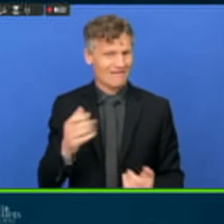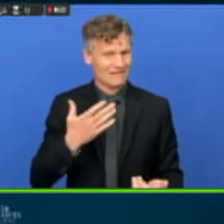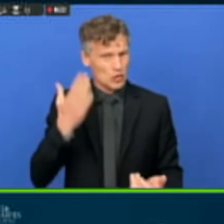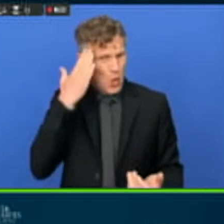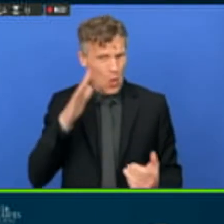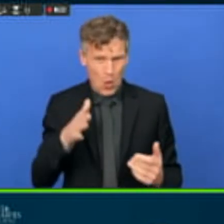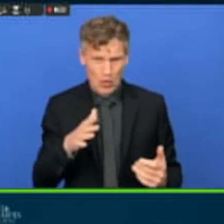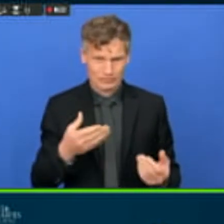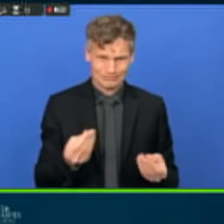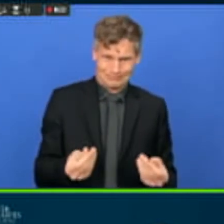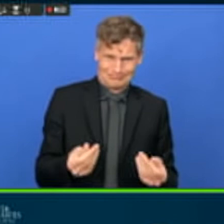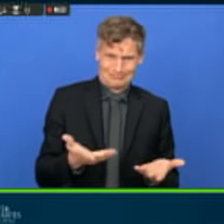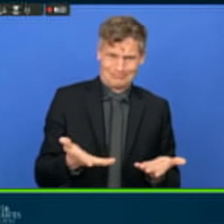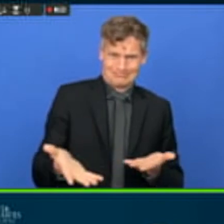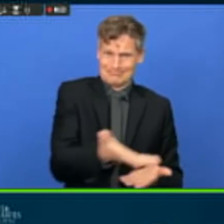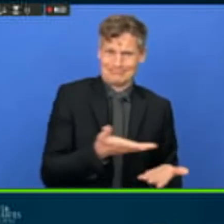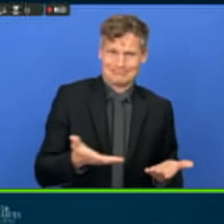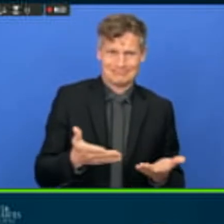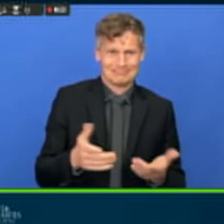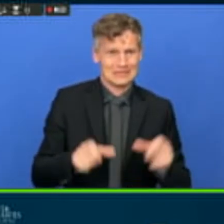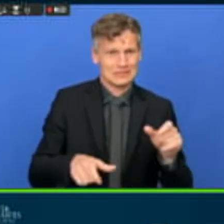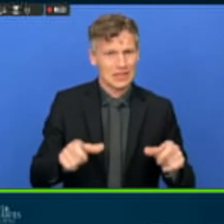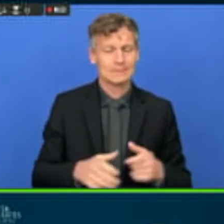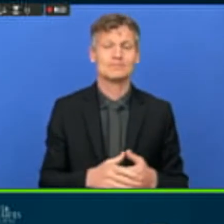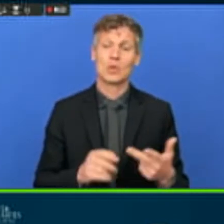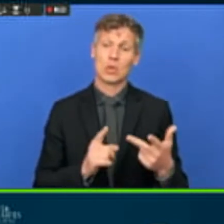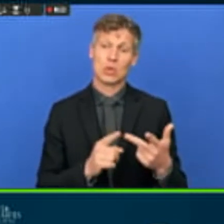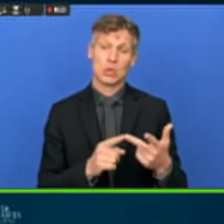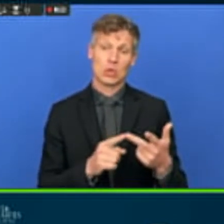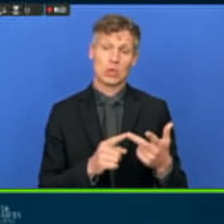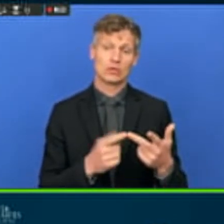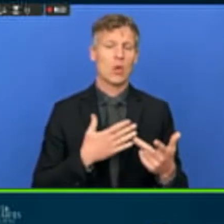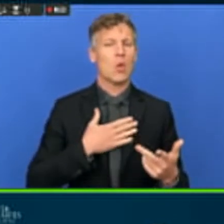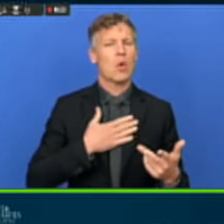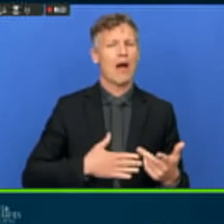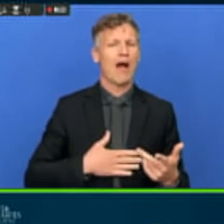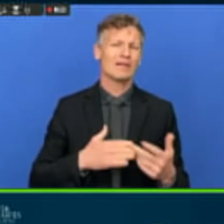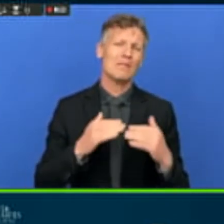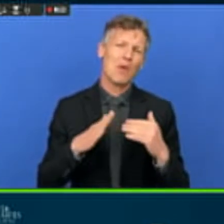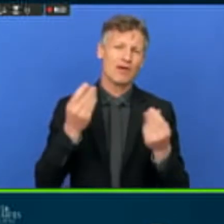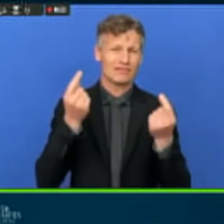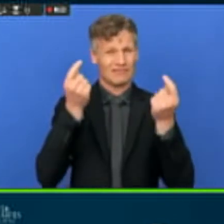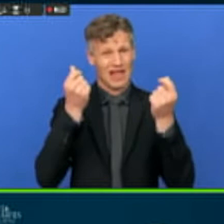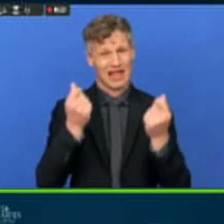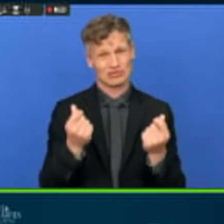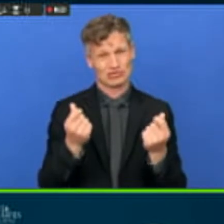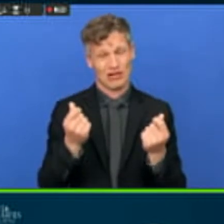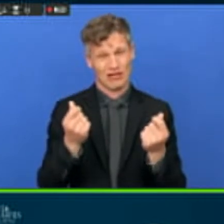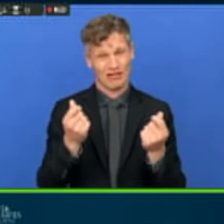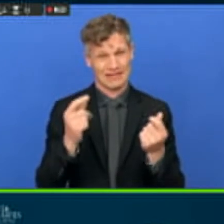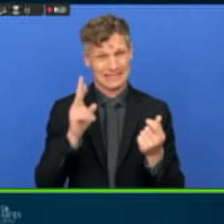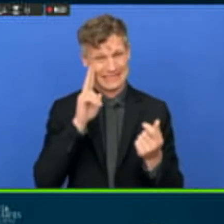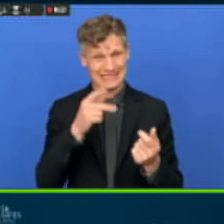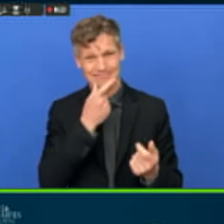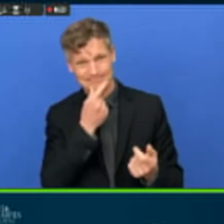the financial dimension of these reviews. Our experience shows that